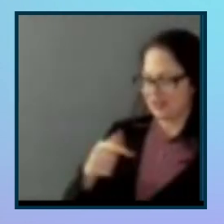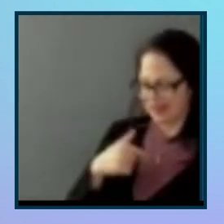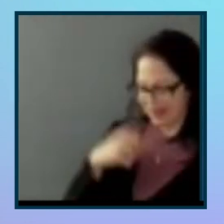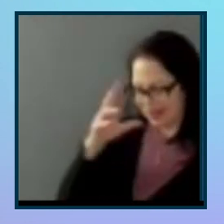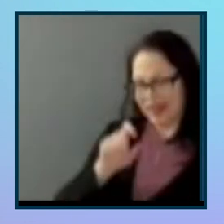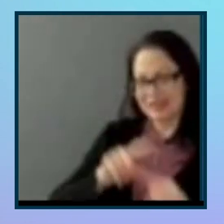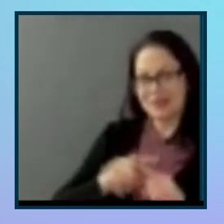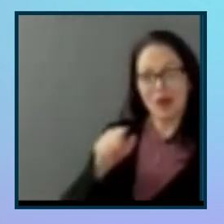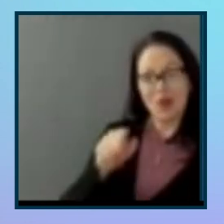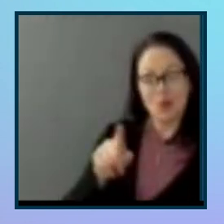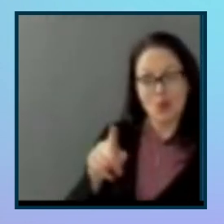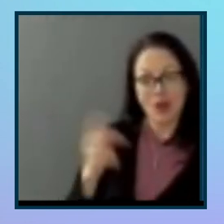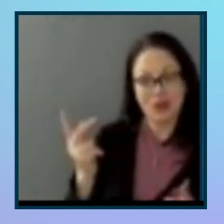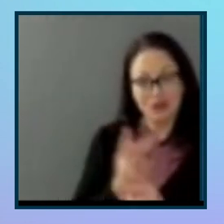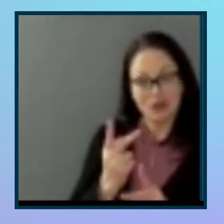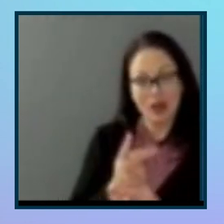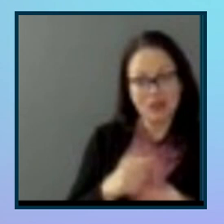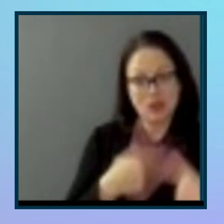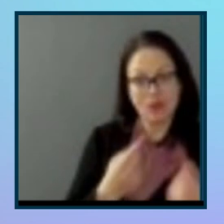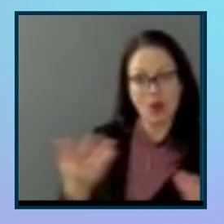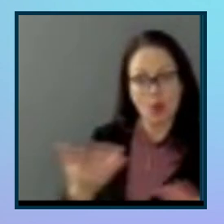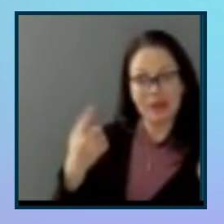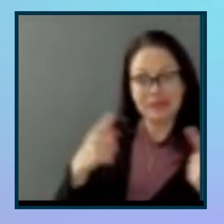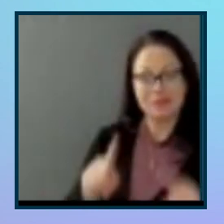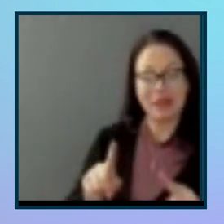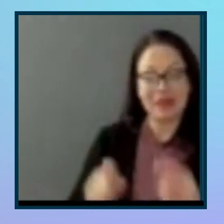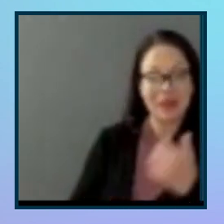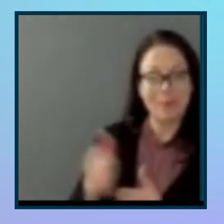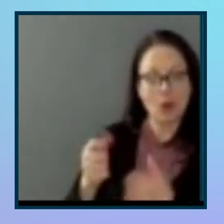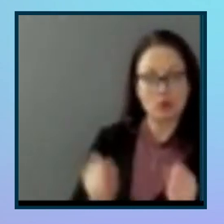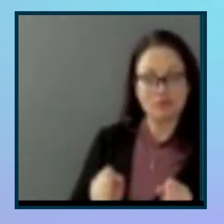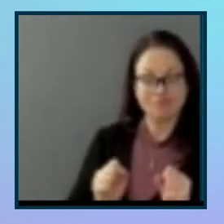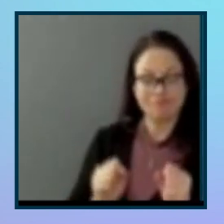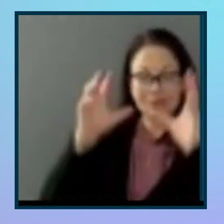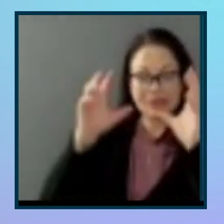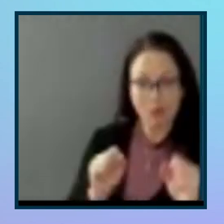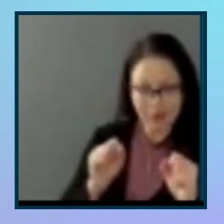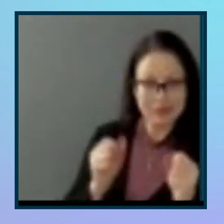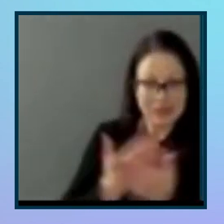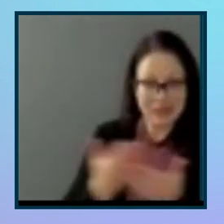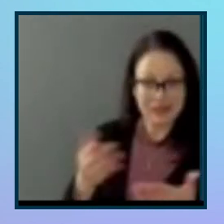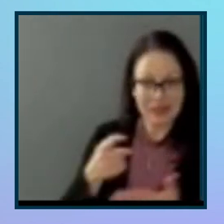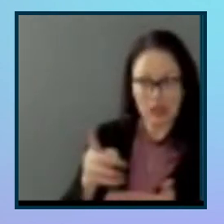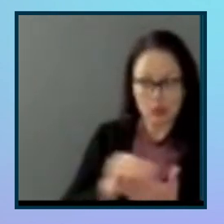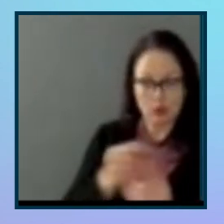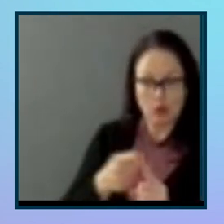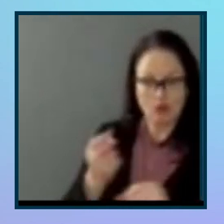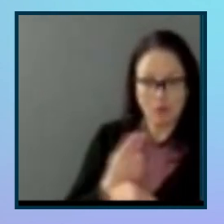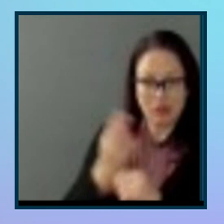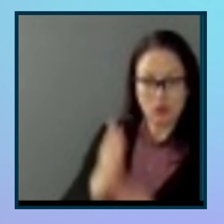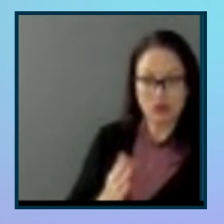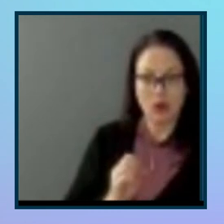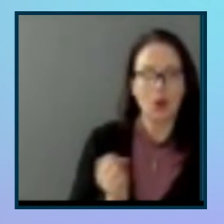um, what you found out so far, what has been the most surprising insight that you have gained from users? Oh,